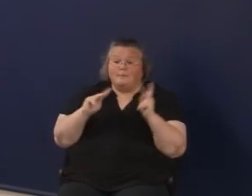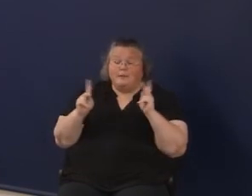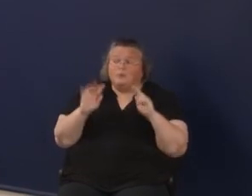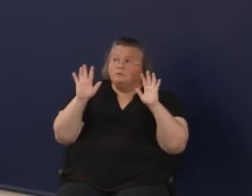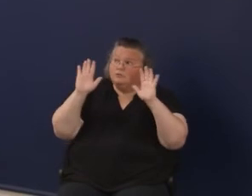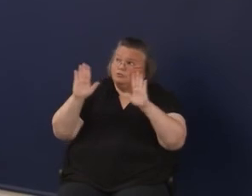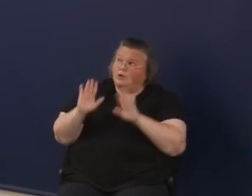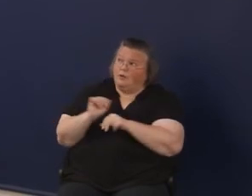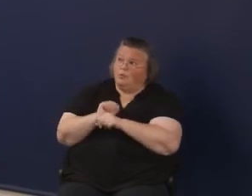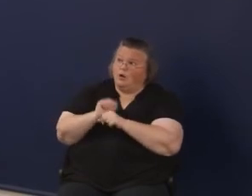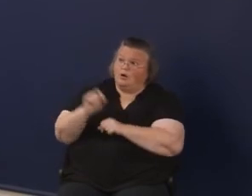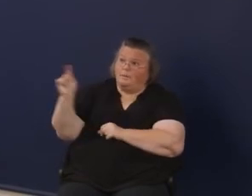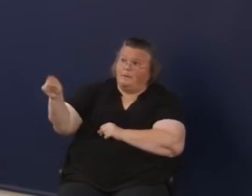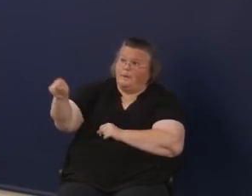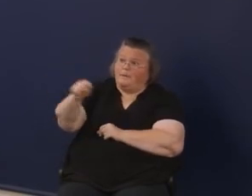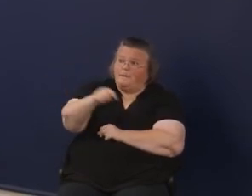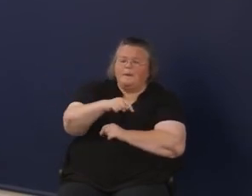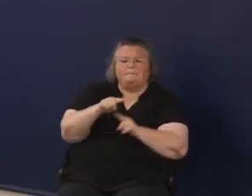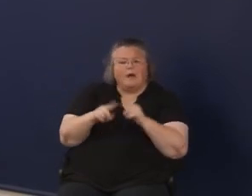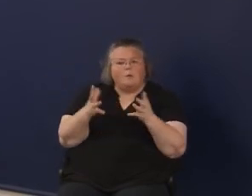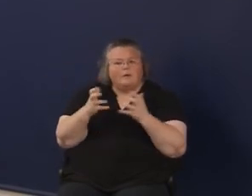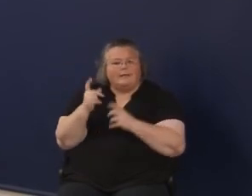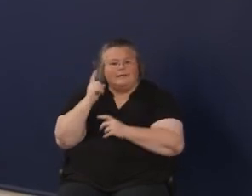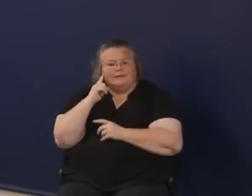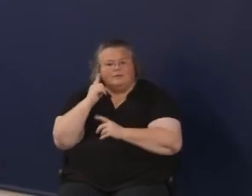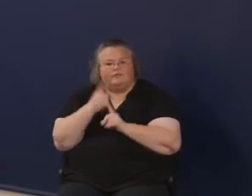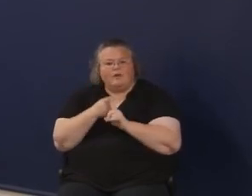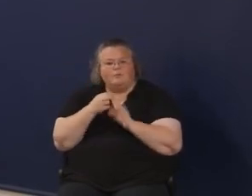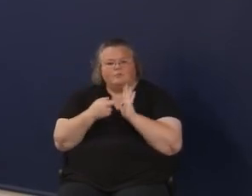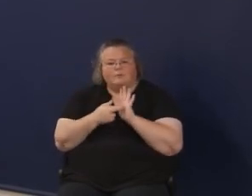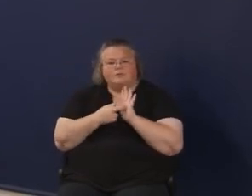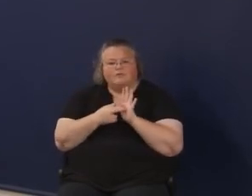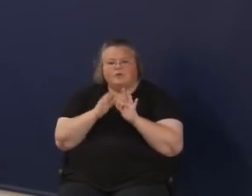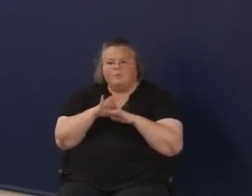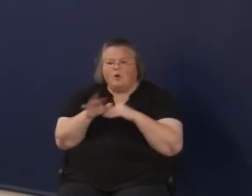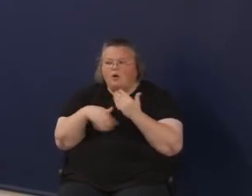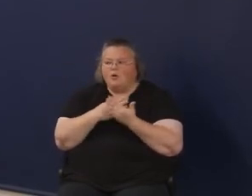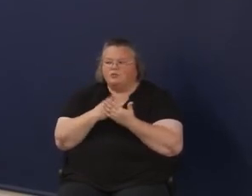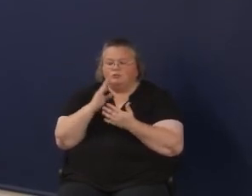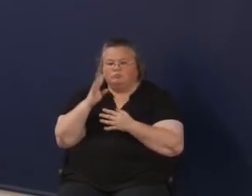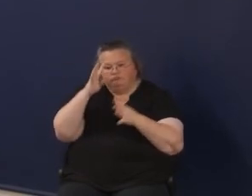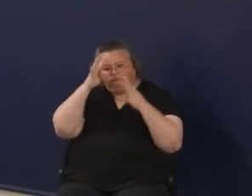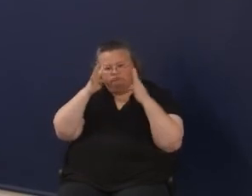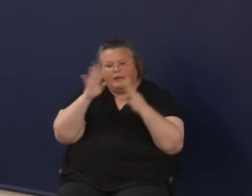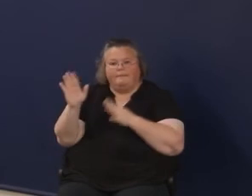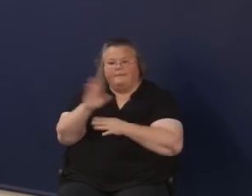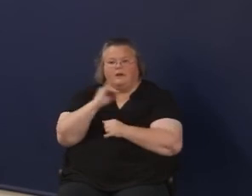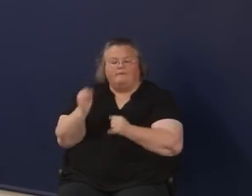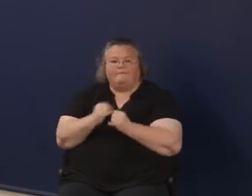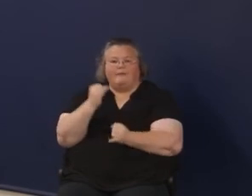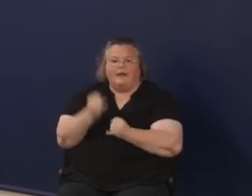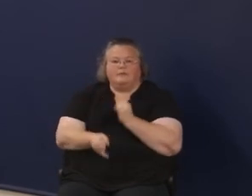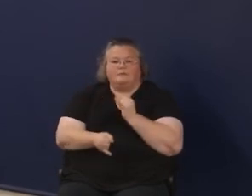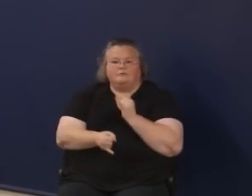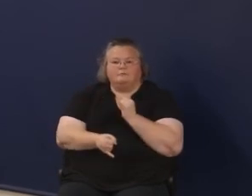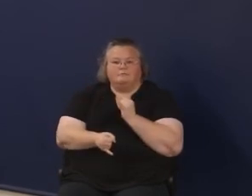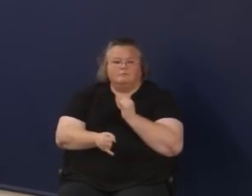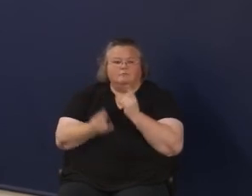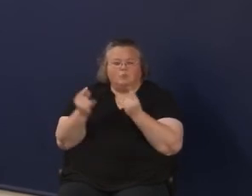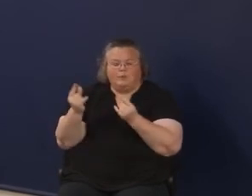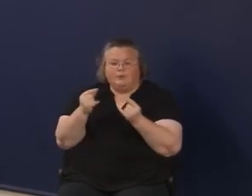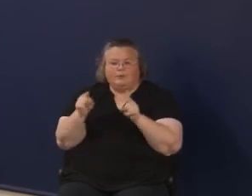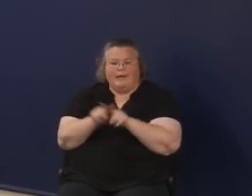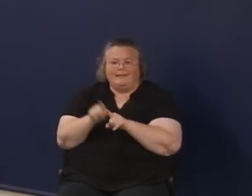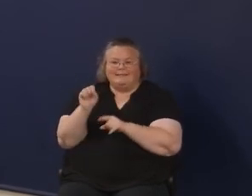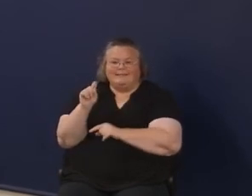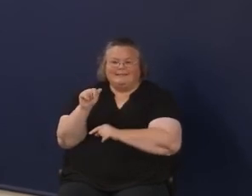a lot of great work, and I would want to hear from representatives of those people to come up with their final, you know, what we need to do as